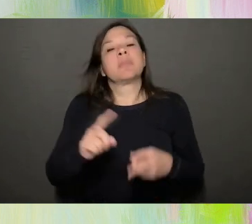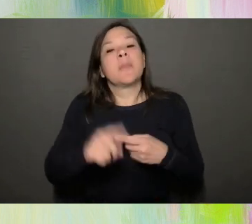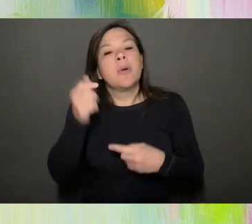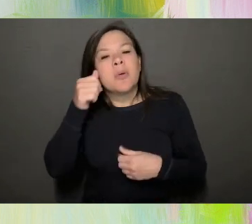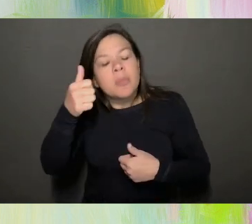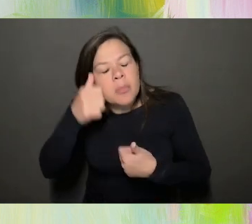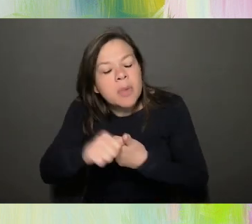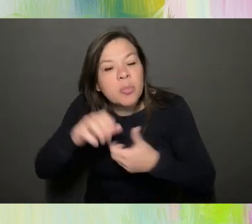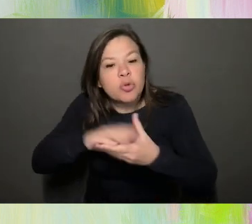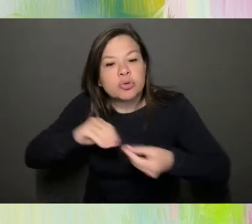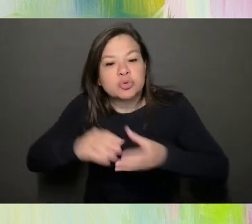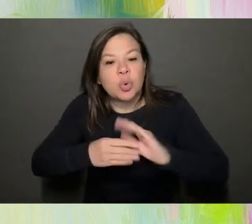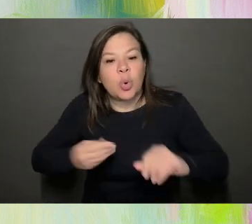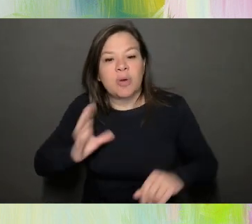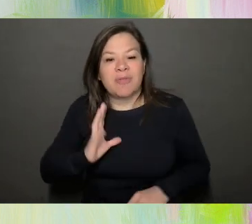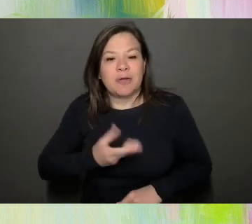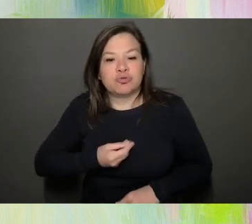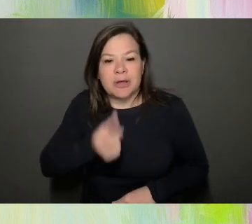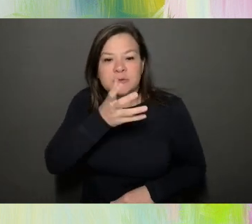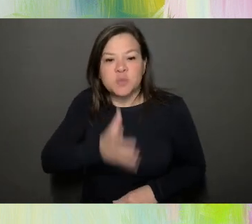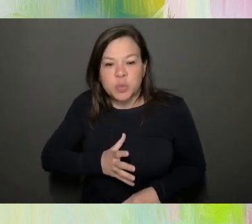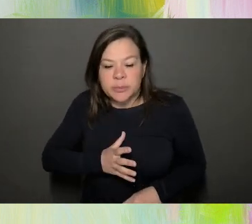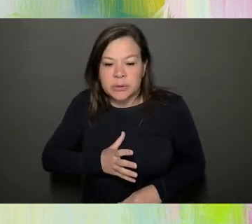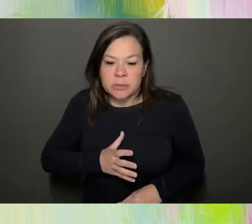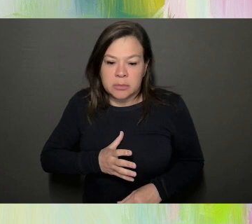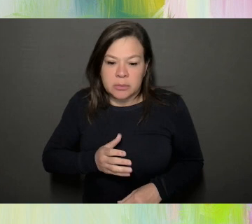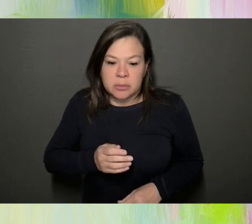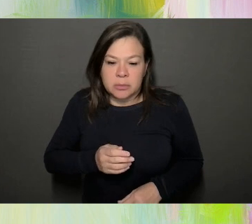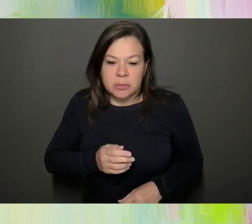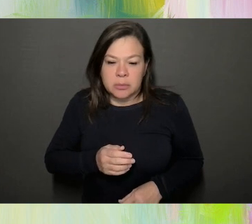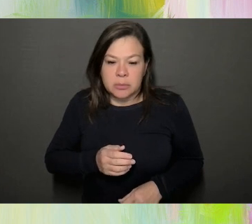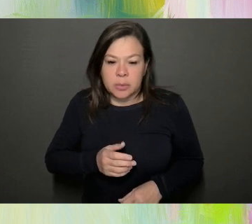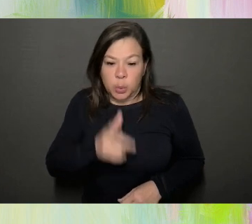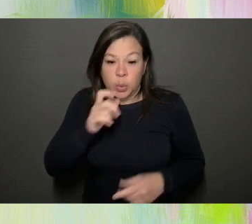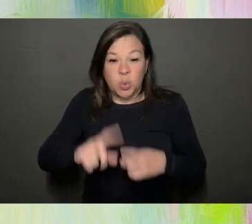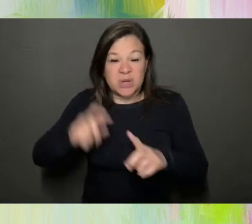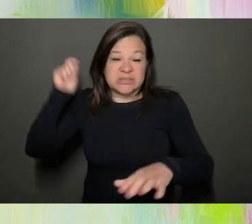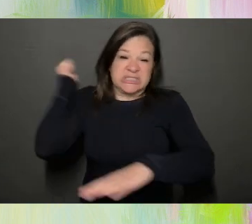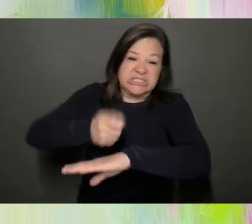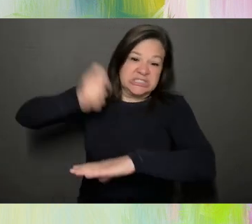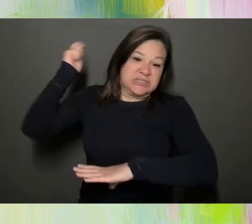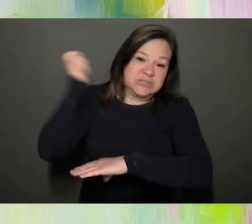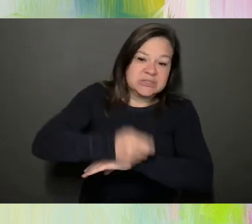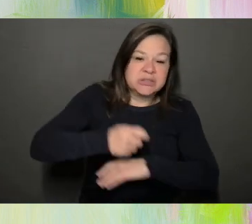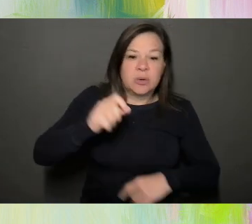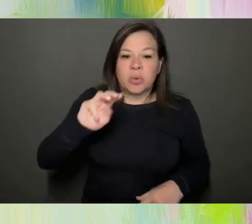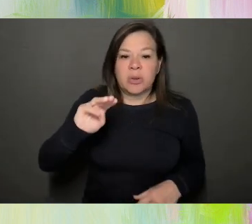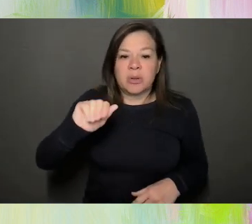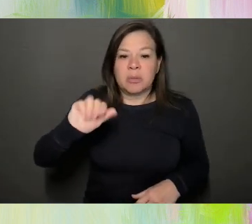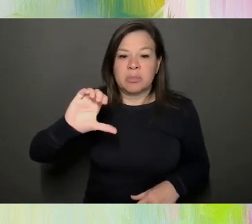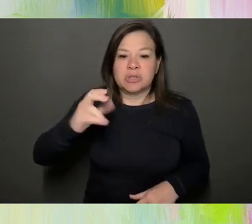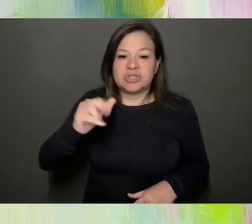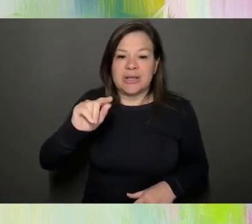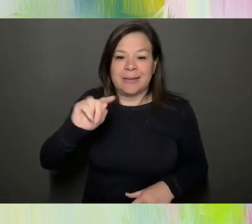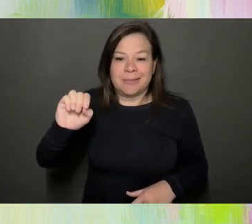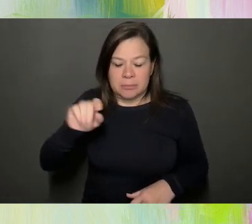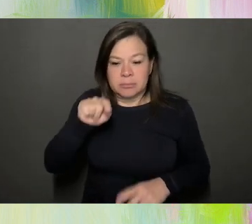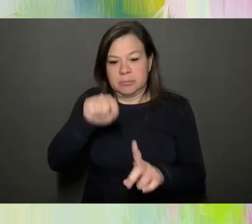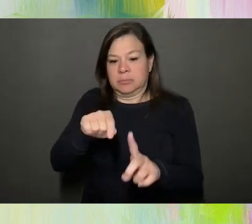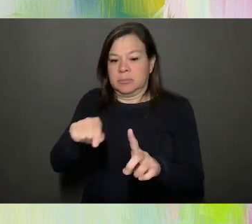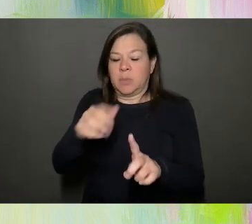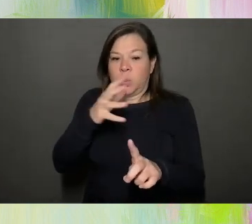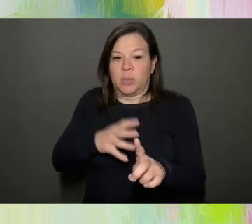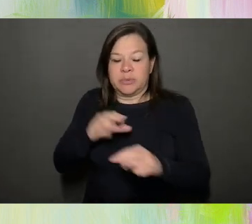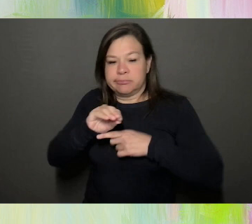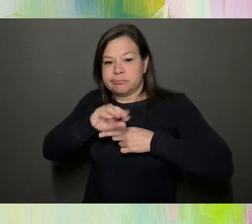the trans woman that was, uh, that was, uh, attacked with the machete. Um, this same person took the photo